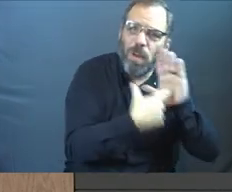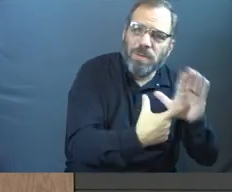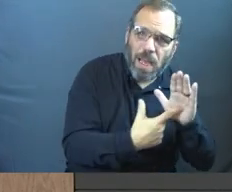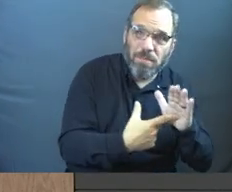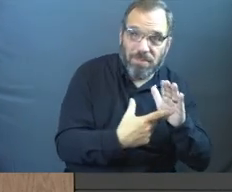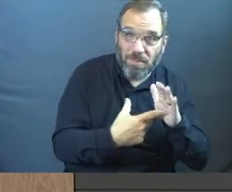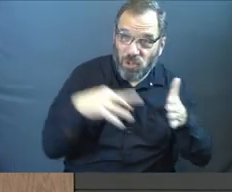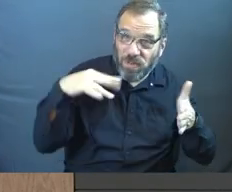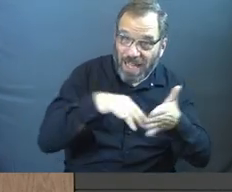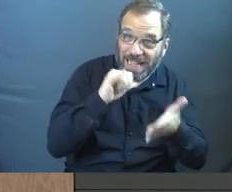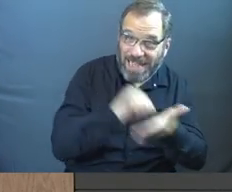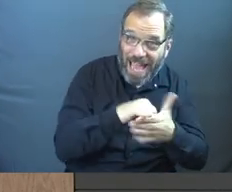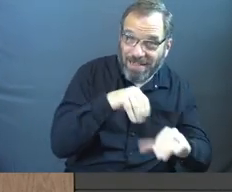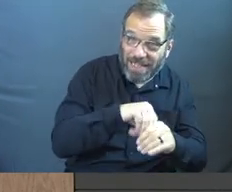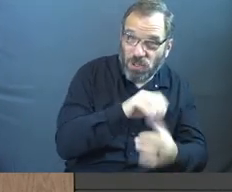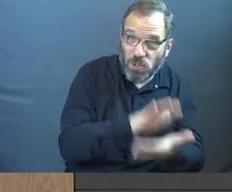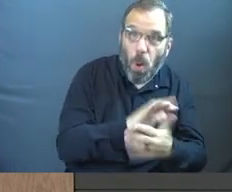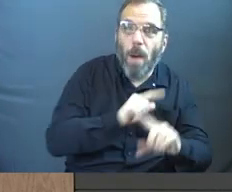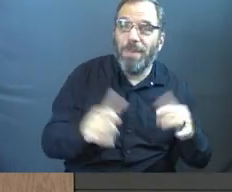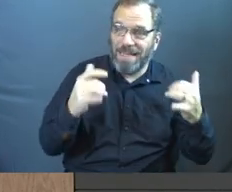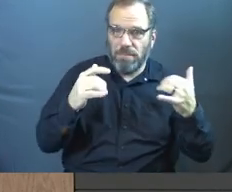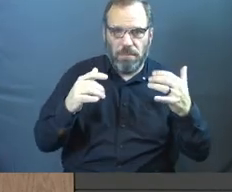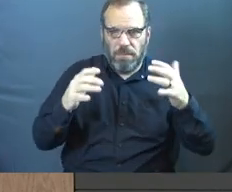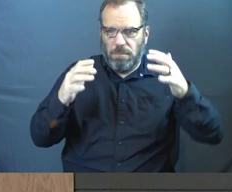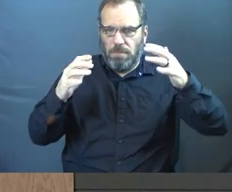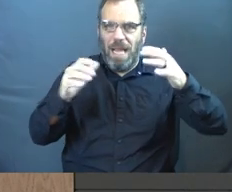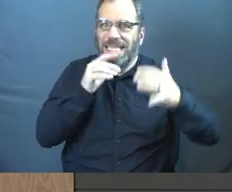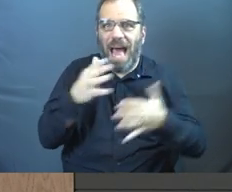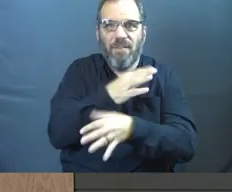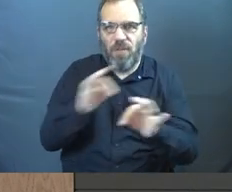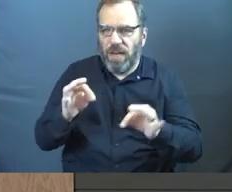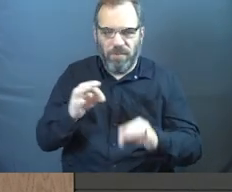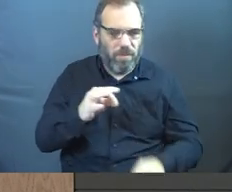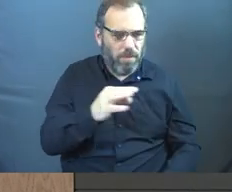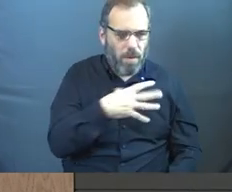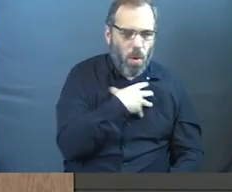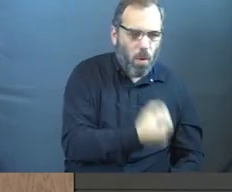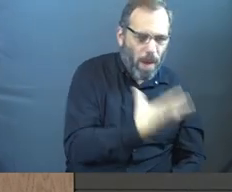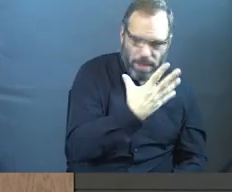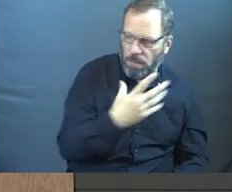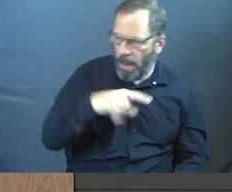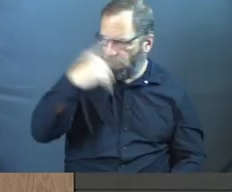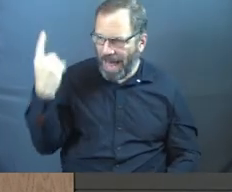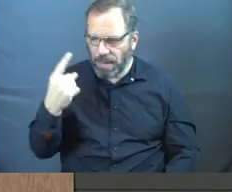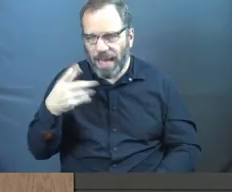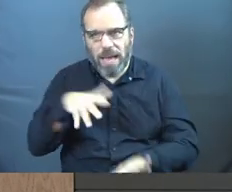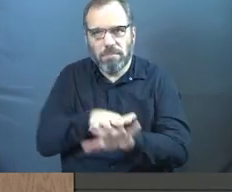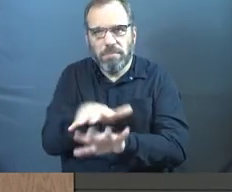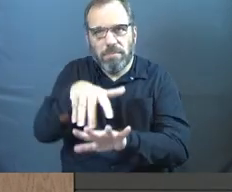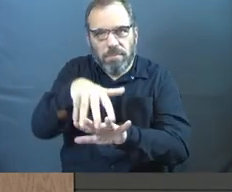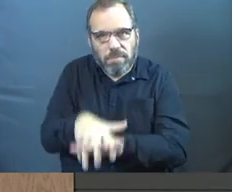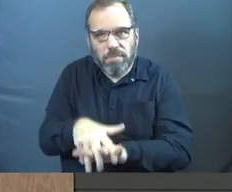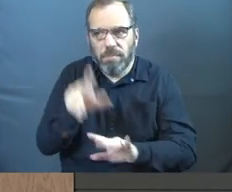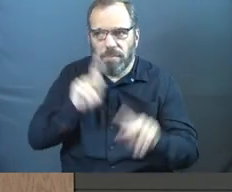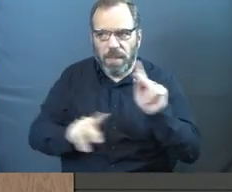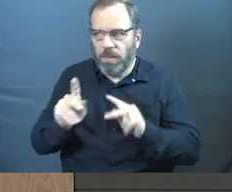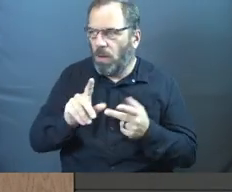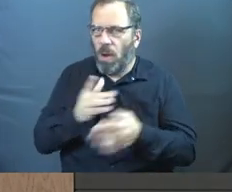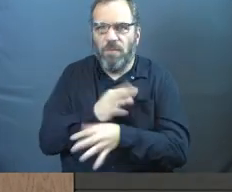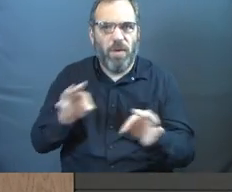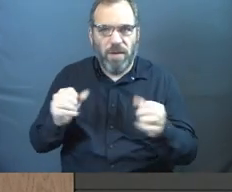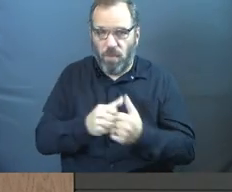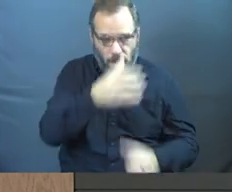Some of you guys have studied all that kind of stuff, but not freedom for white, black, and Native Americans. Not freedom